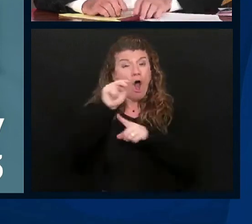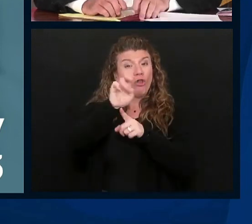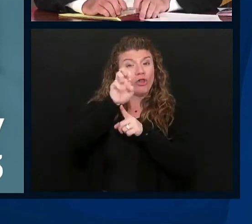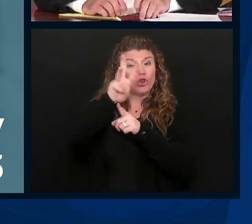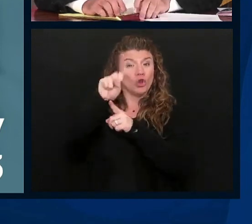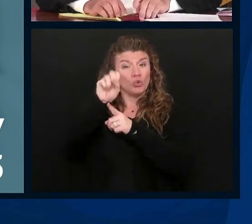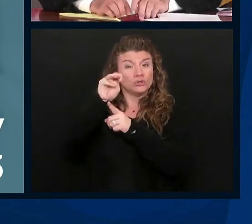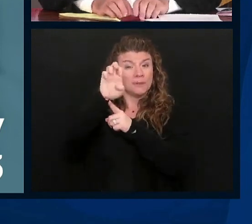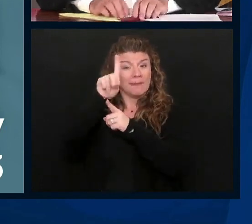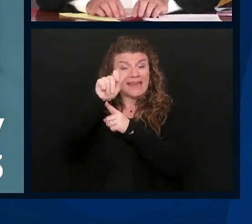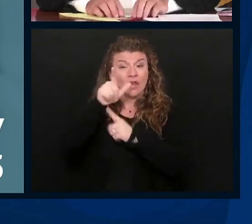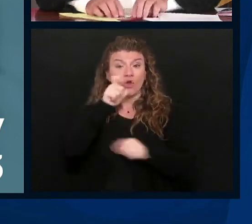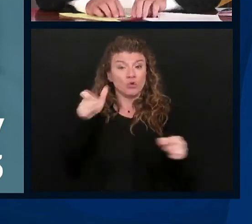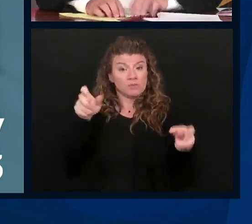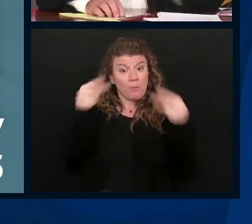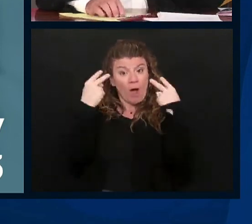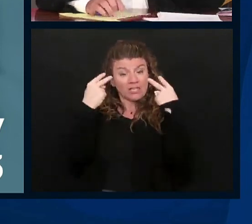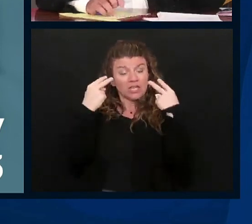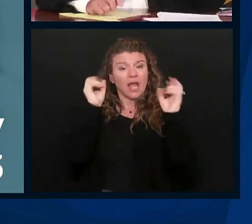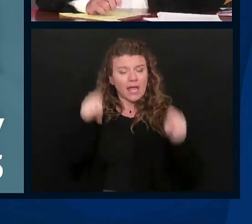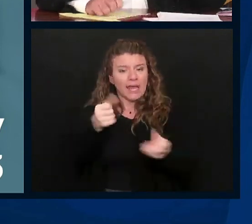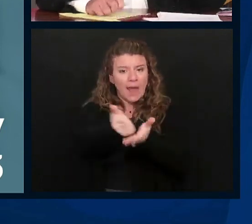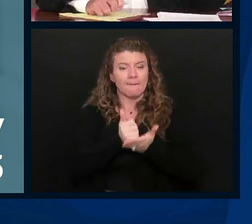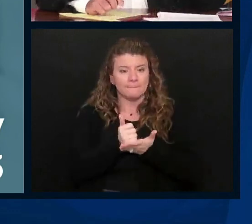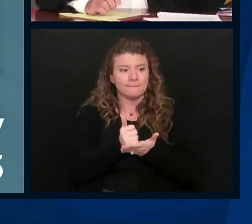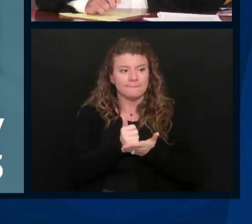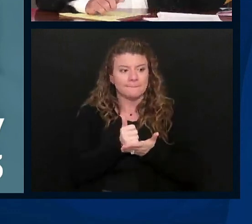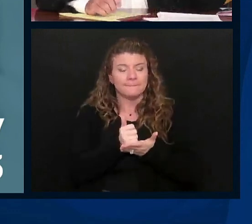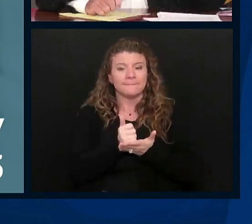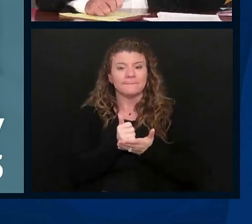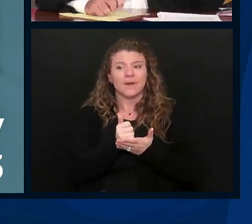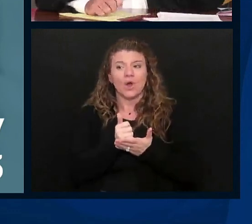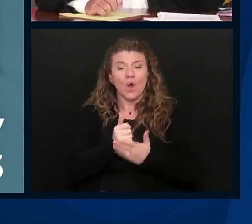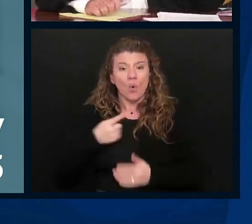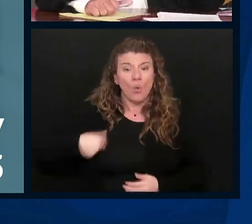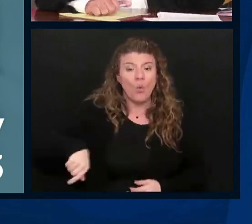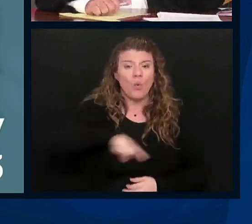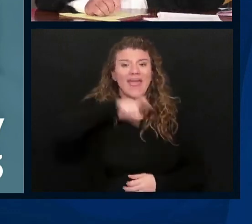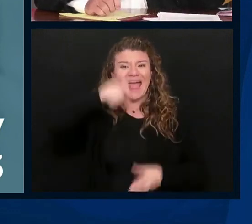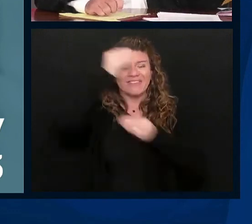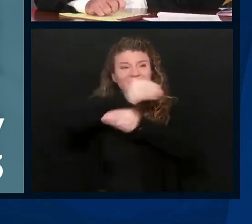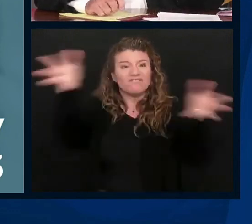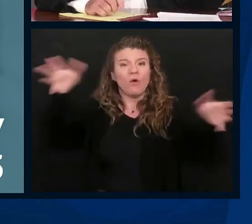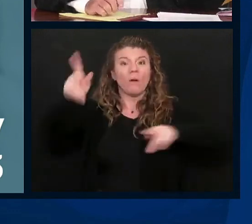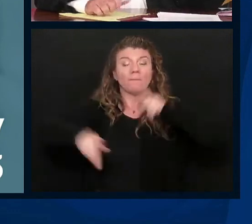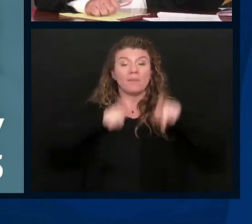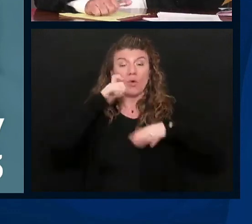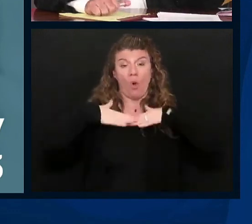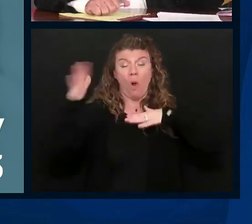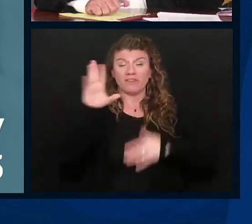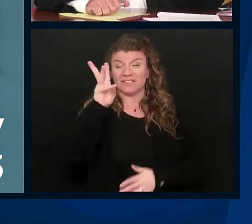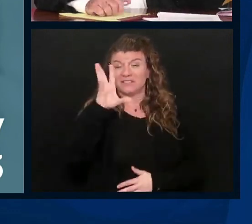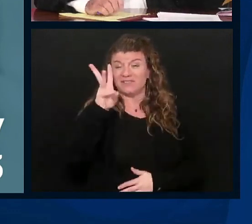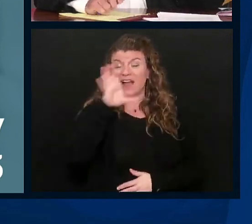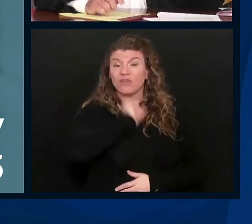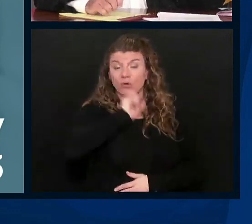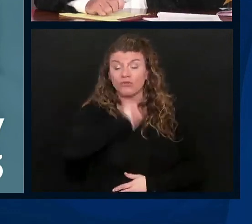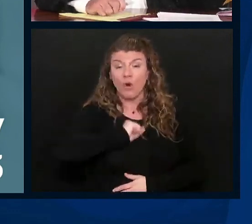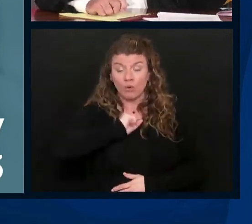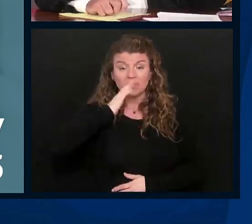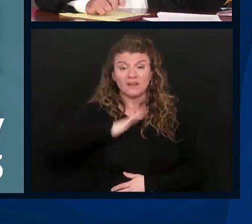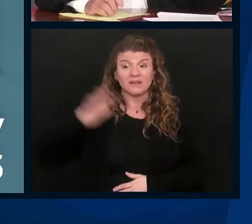that's on can help us. You know, all we've got to do is just inform people that are 65 years of age and older,